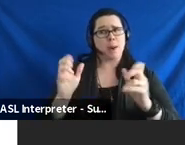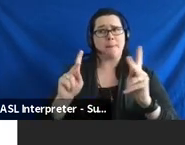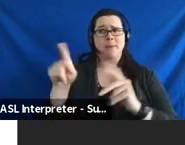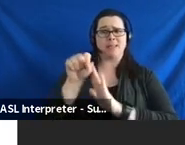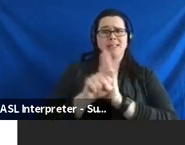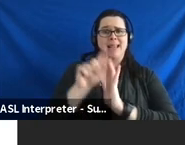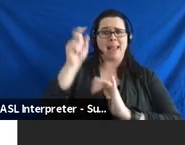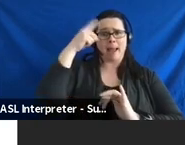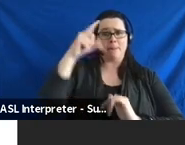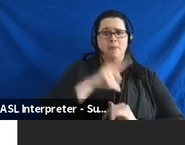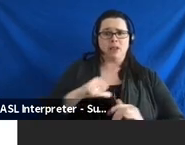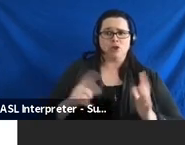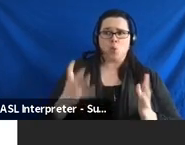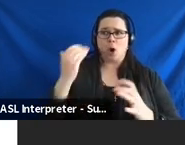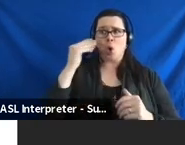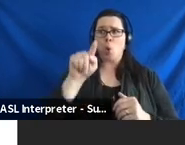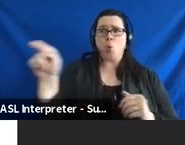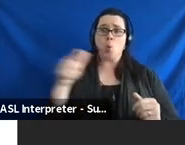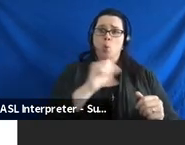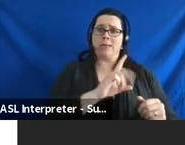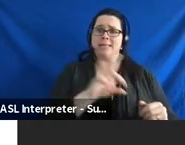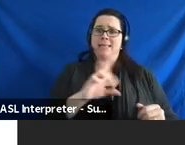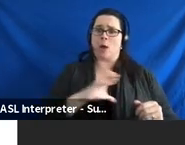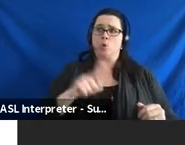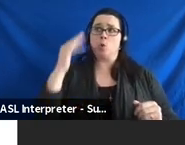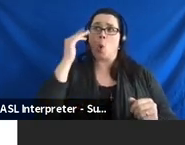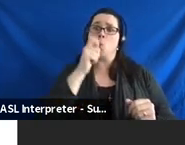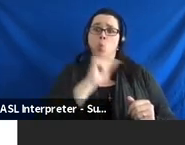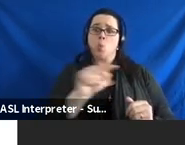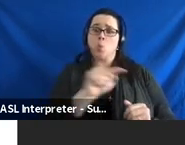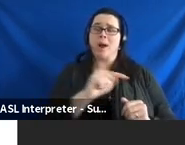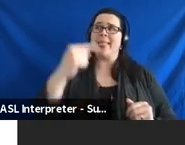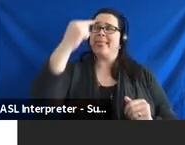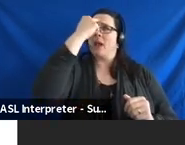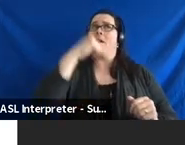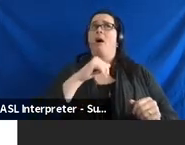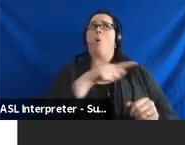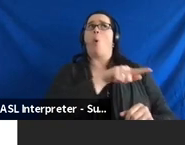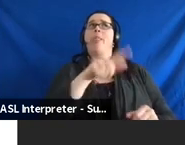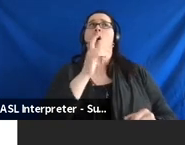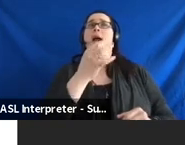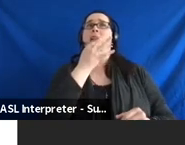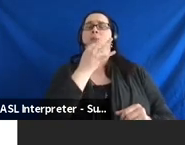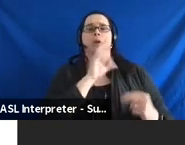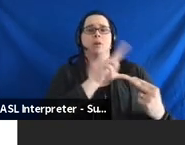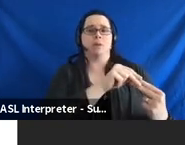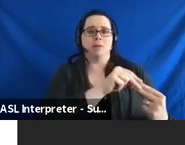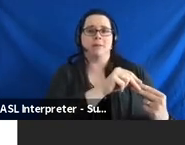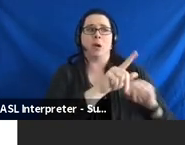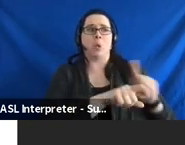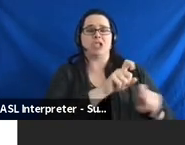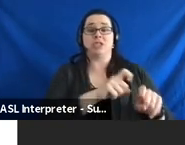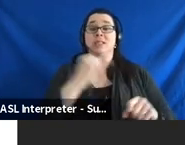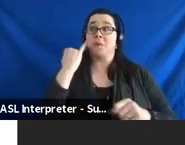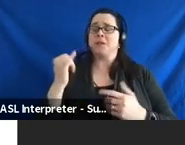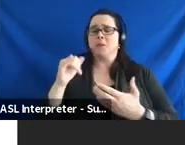capitol to know who the DD council is and to think of us as experts. So, if they're proposing